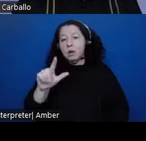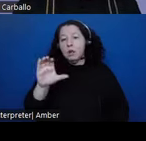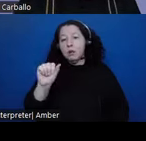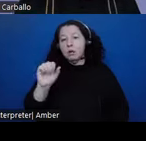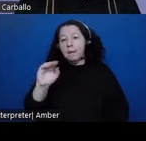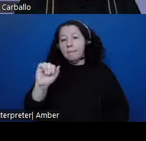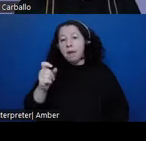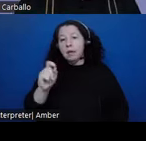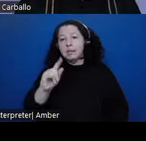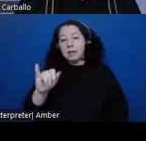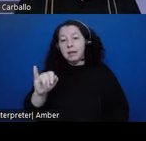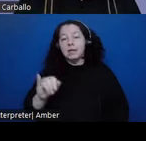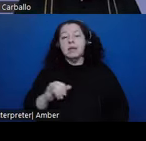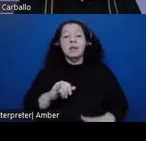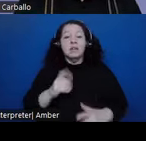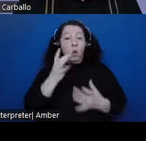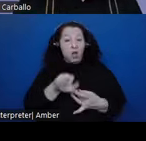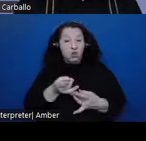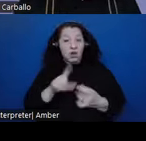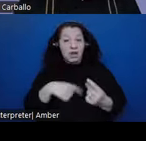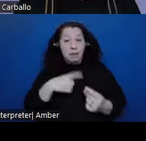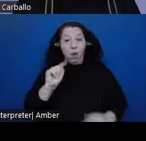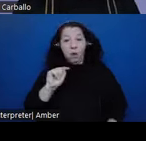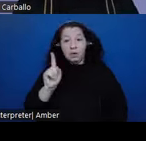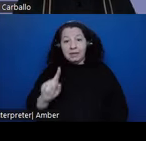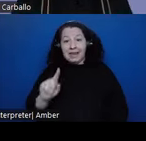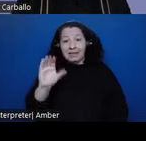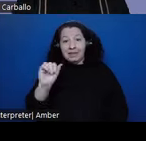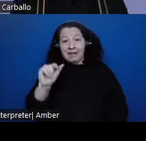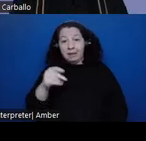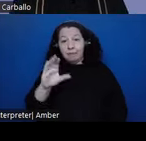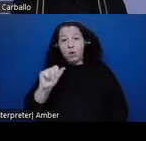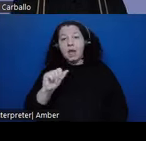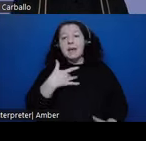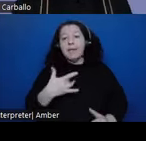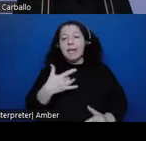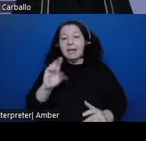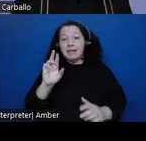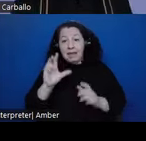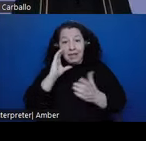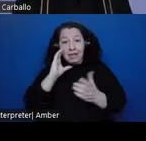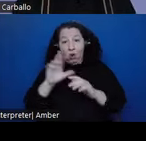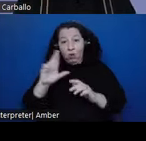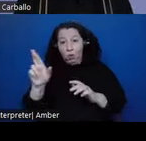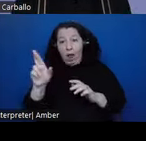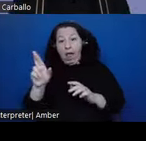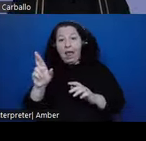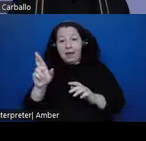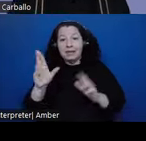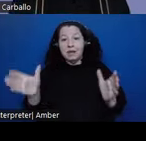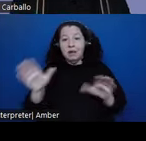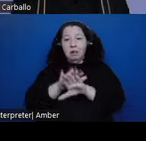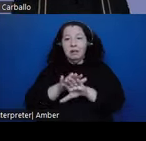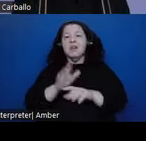Tezcatlipoca is he's often juxtaposed, like the image on the top right, with Quetzalcoatl, the feathered serpent, who is a god of the nobility